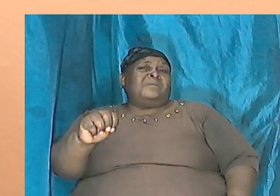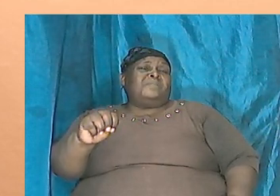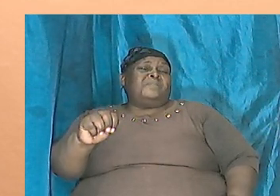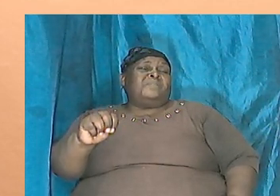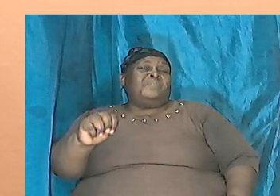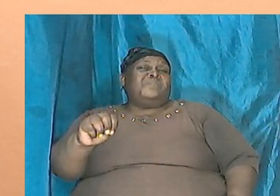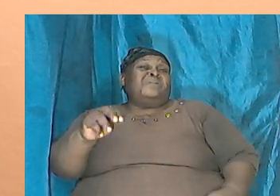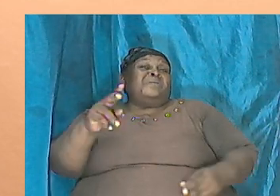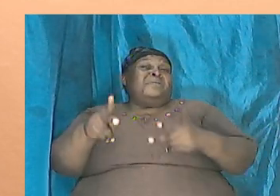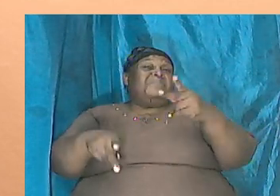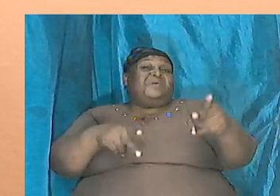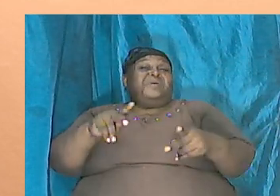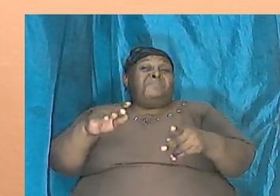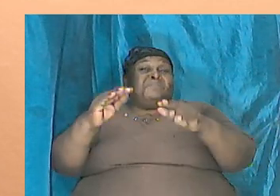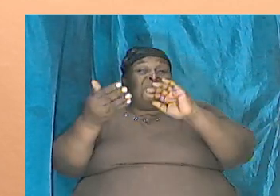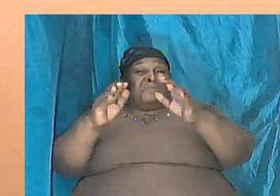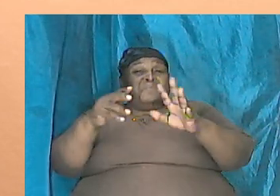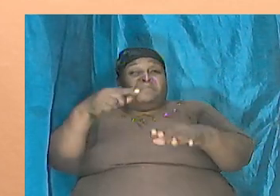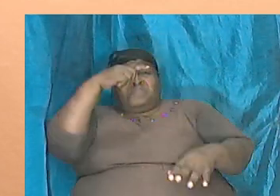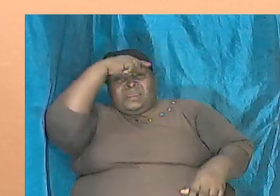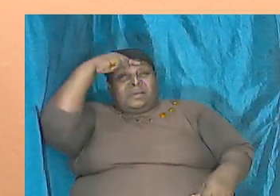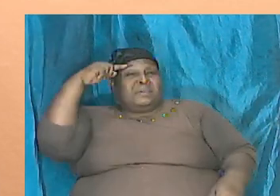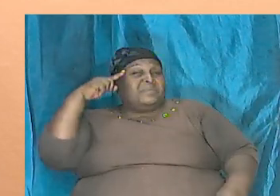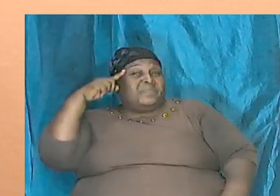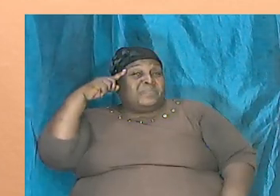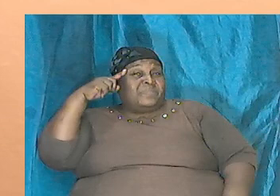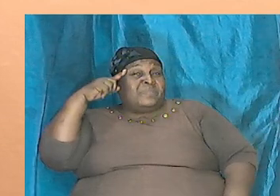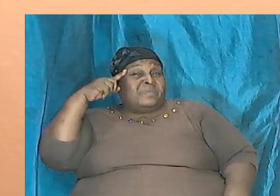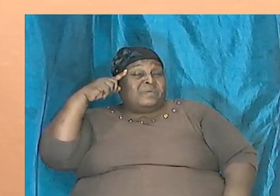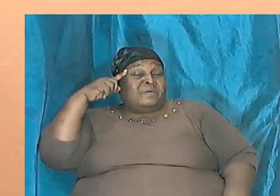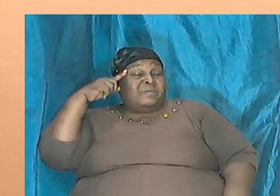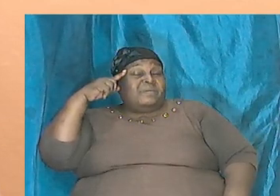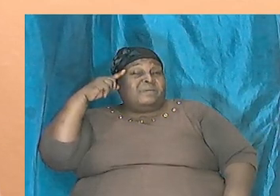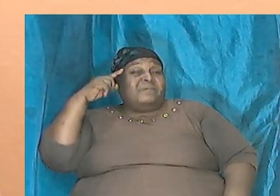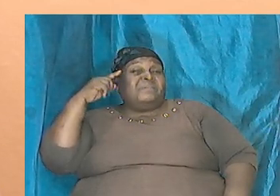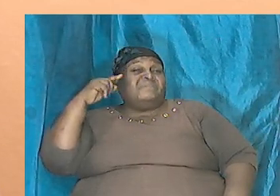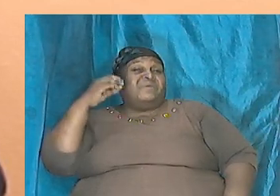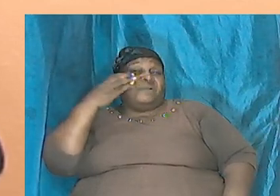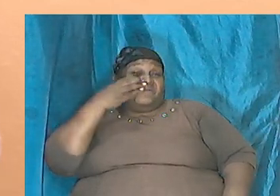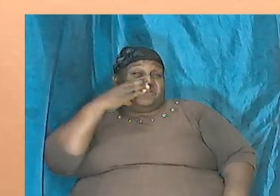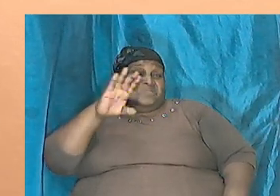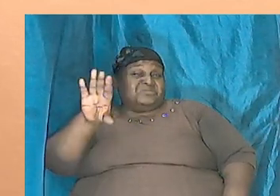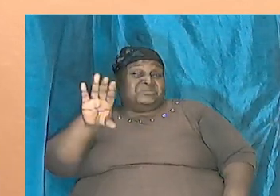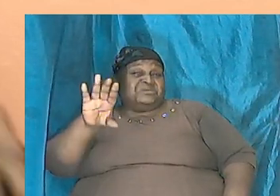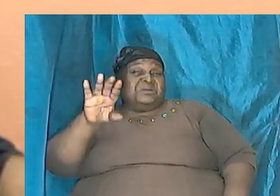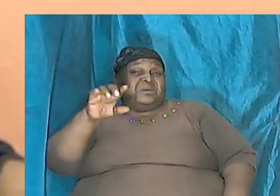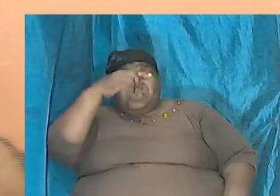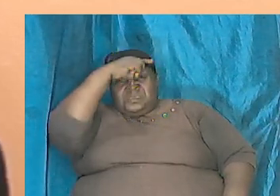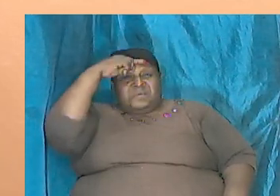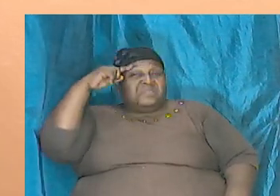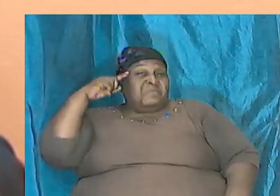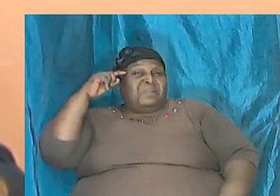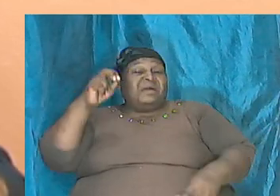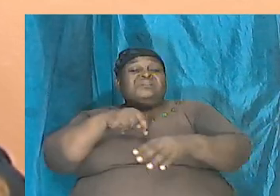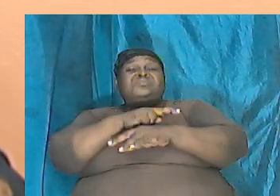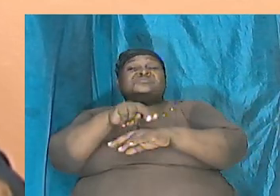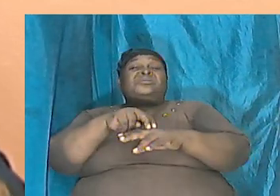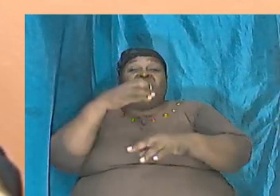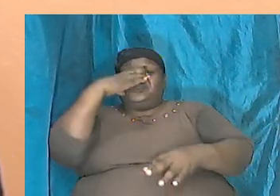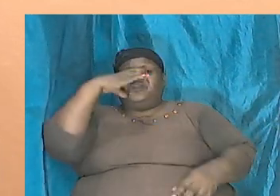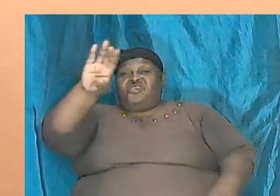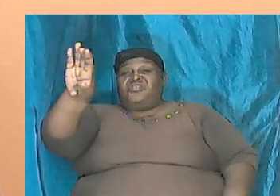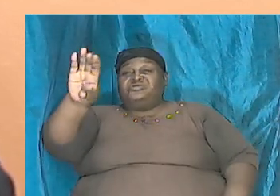people became black as a result of curse and that the black race is cursed